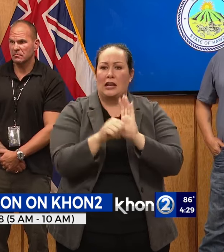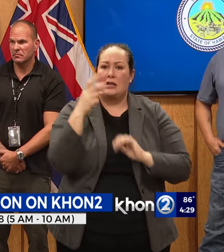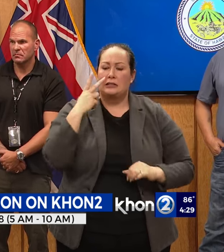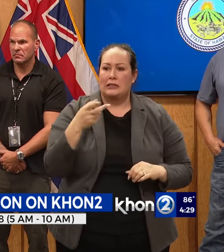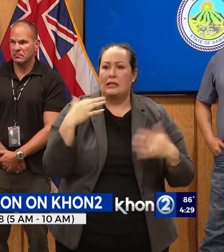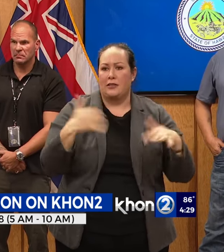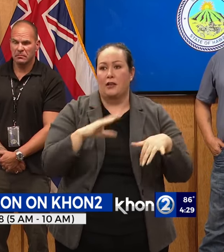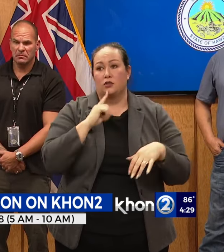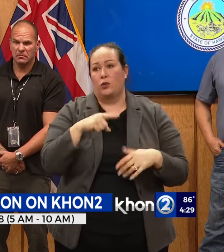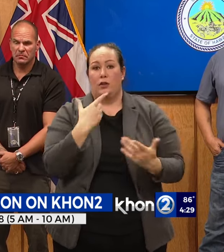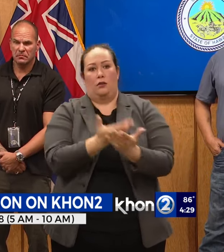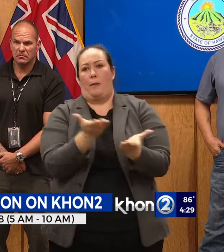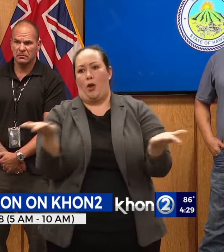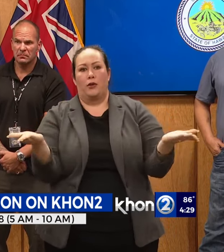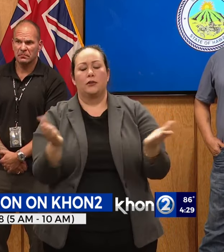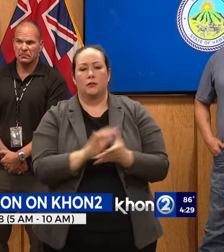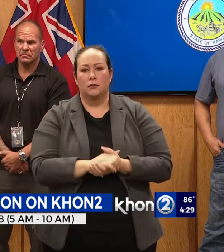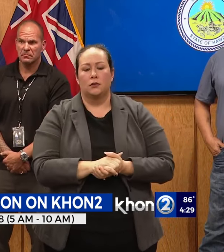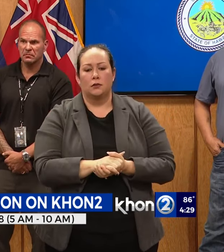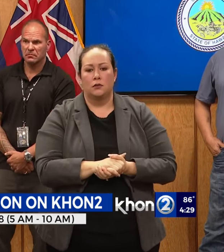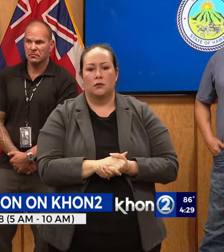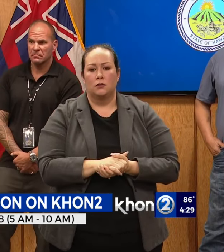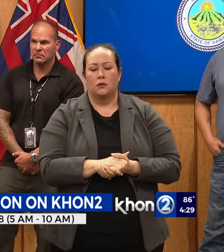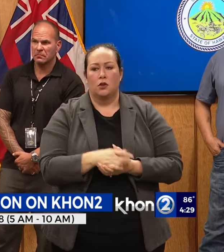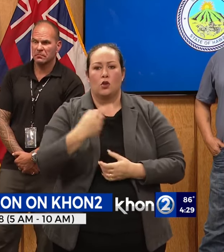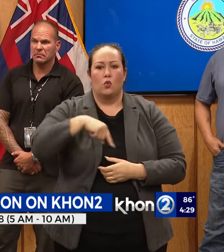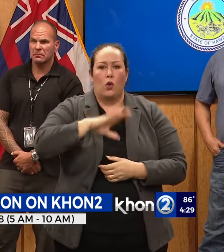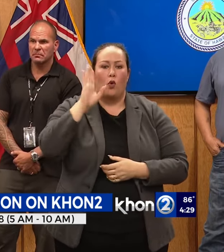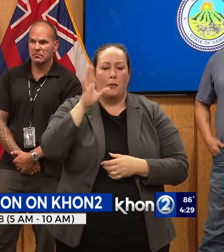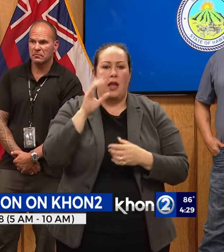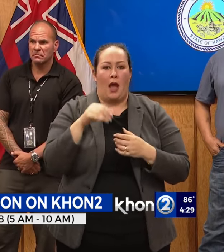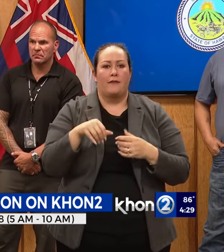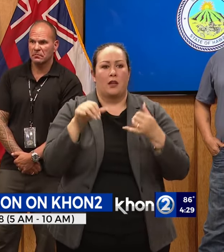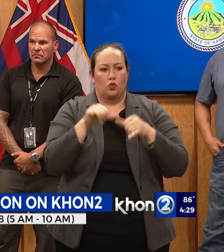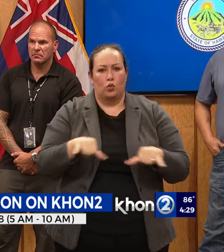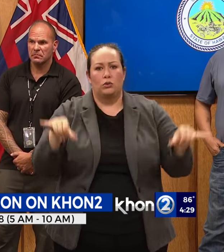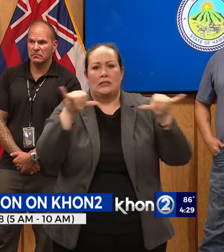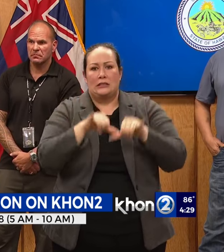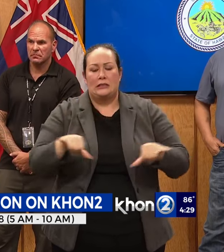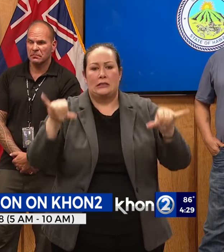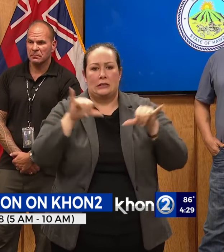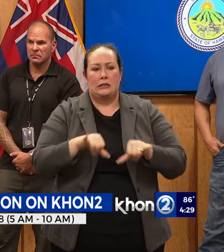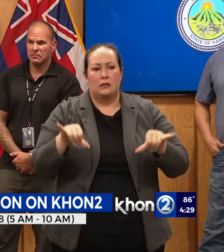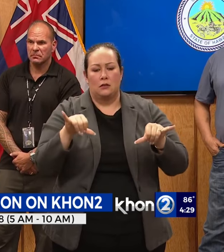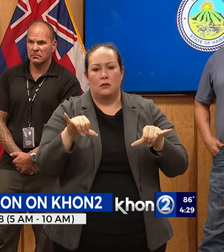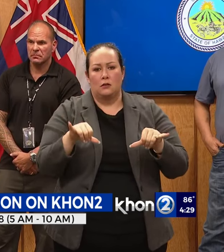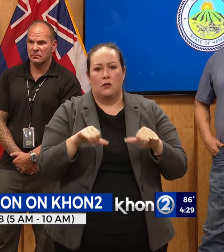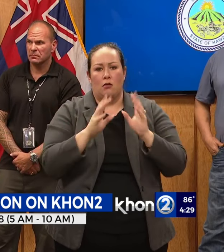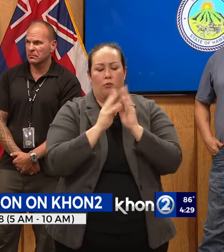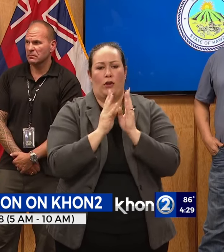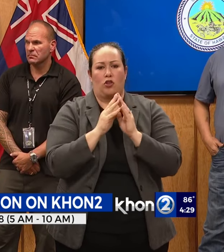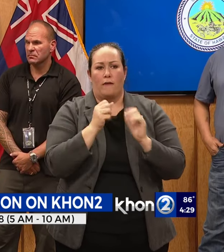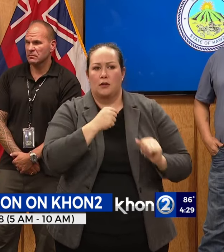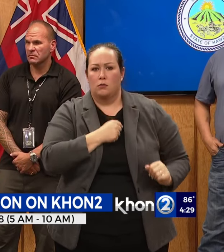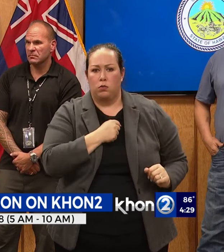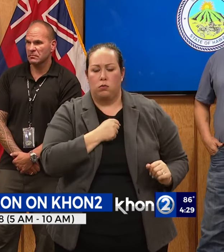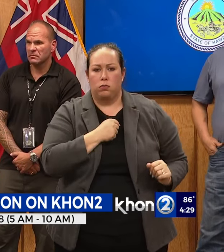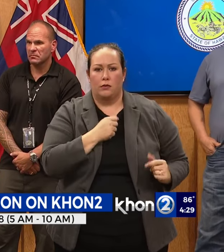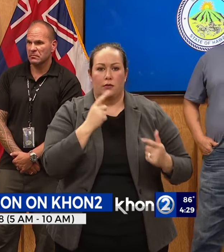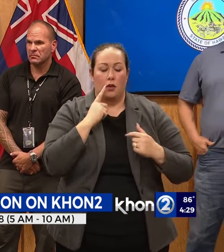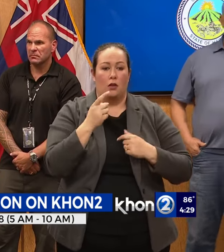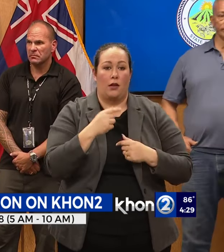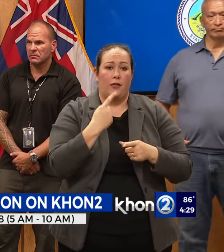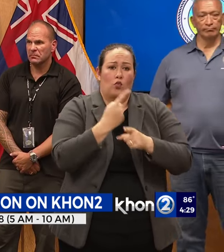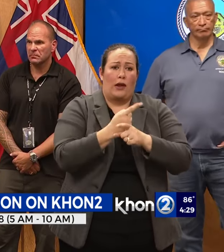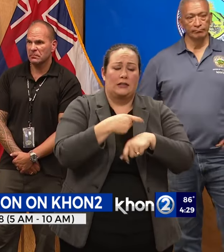quite quickly. We will be holding routine press conferences at the state level, and at the right times we'll introduce the right